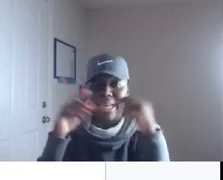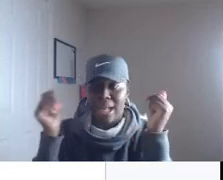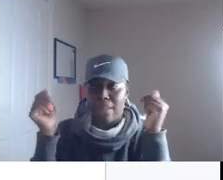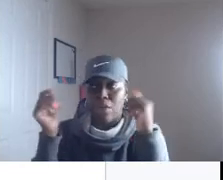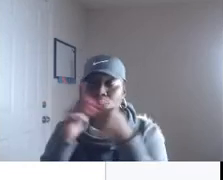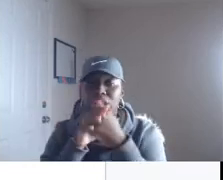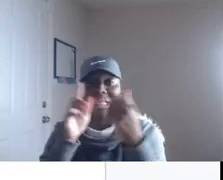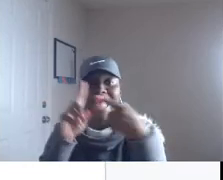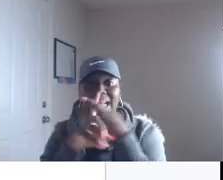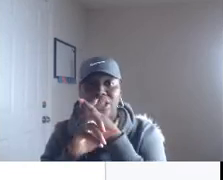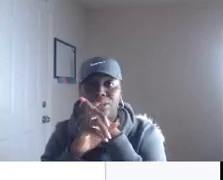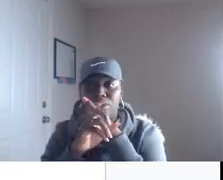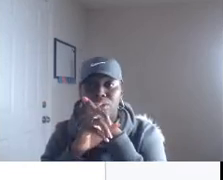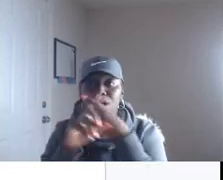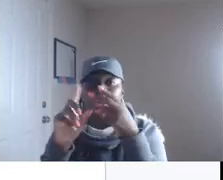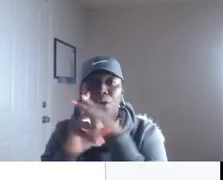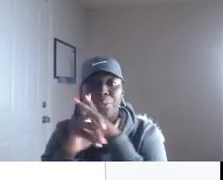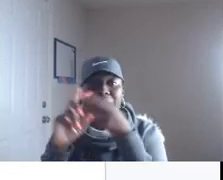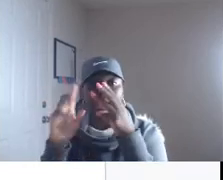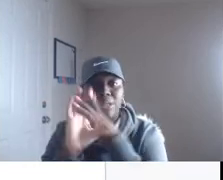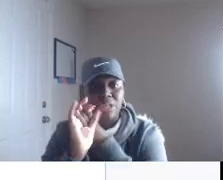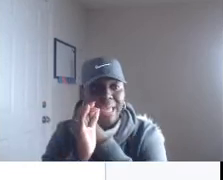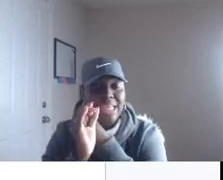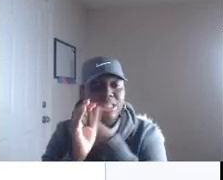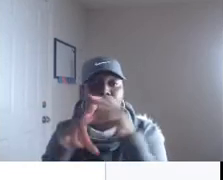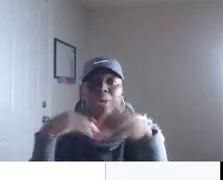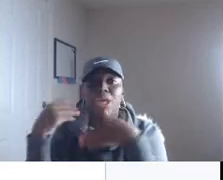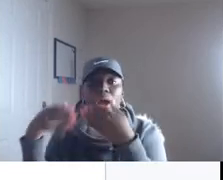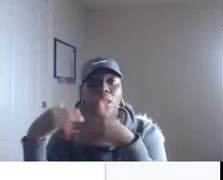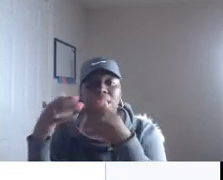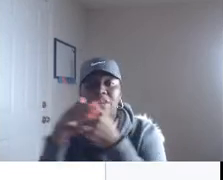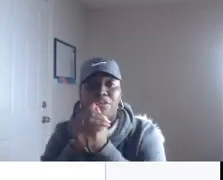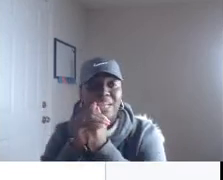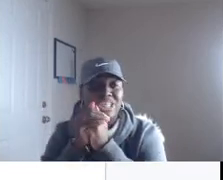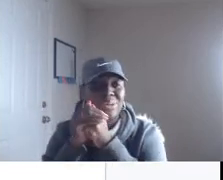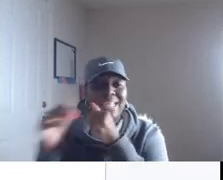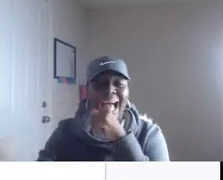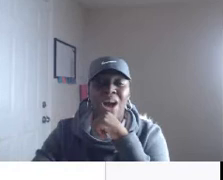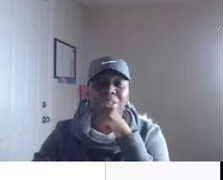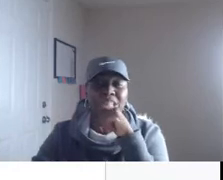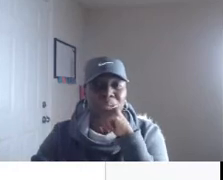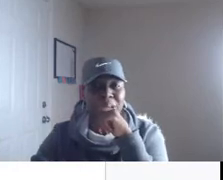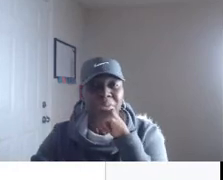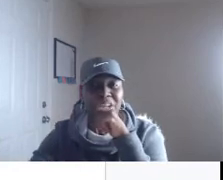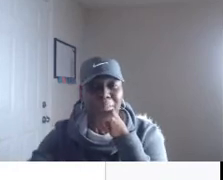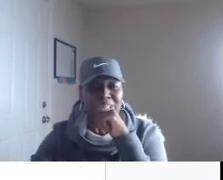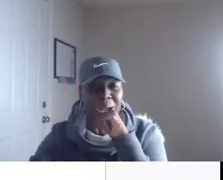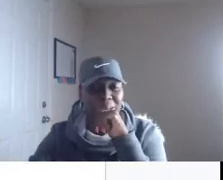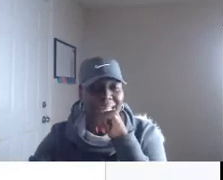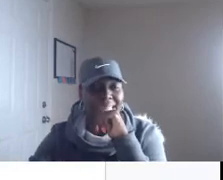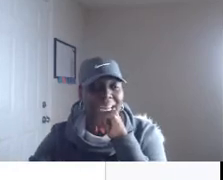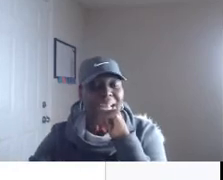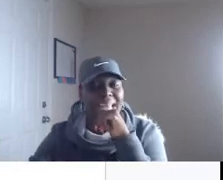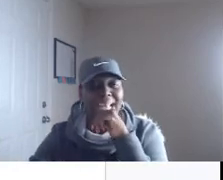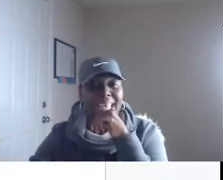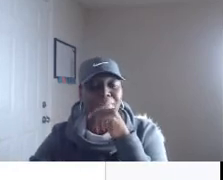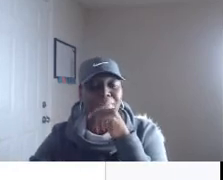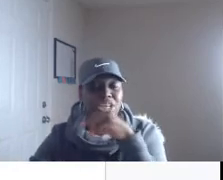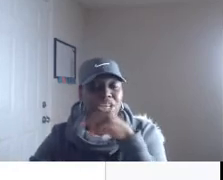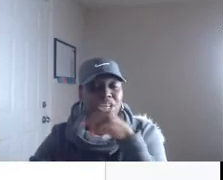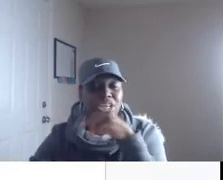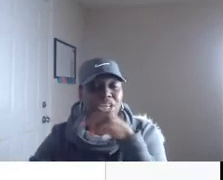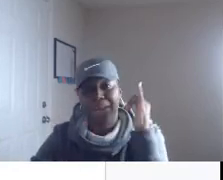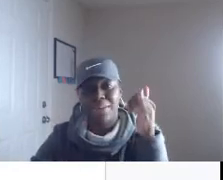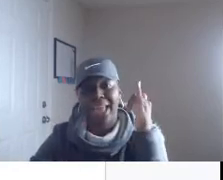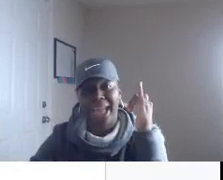go ahead and um go to the national notary association so you can get all of this information to you guys i hope that this was helpful and i'll be talking to guys later again